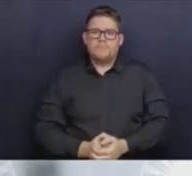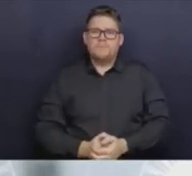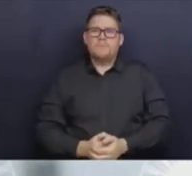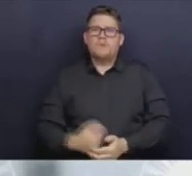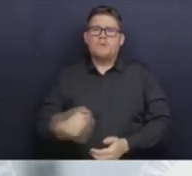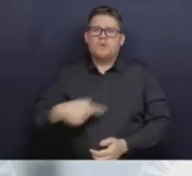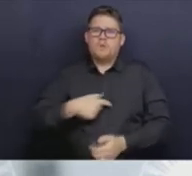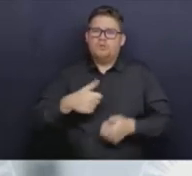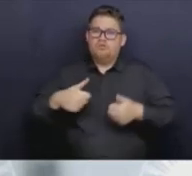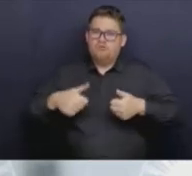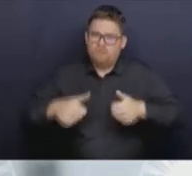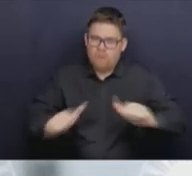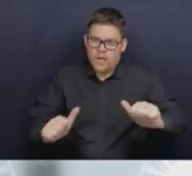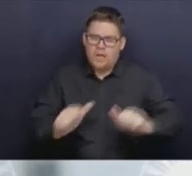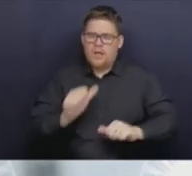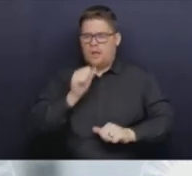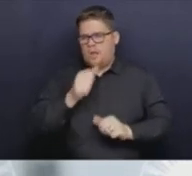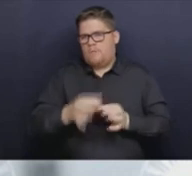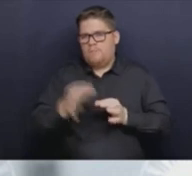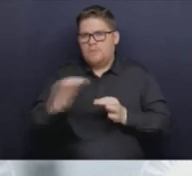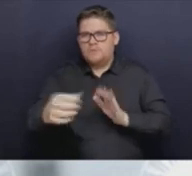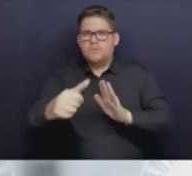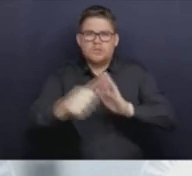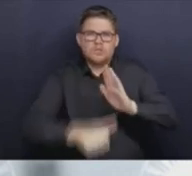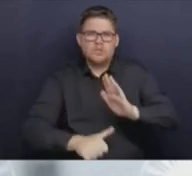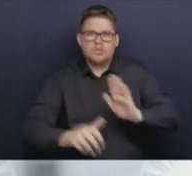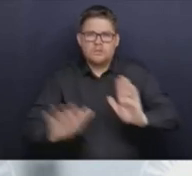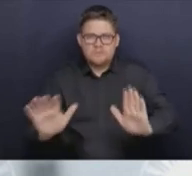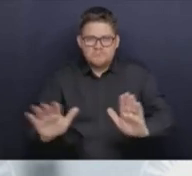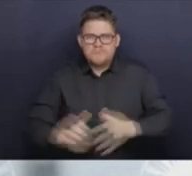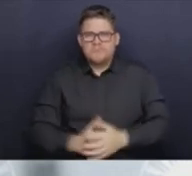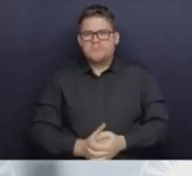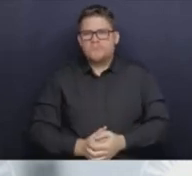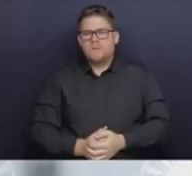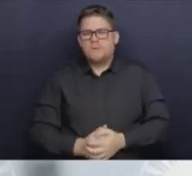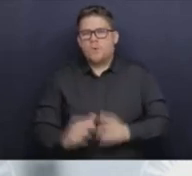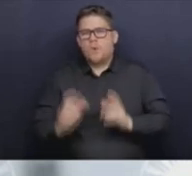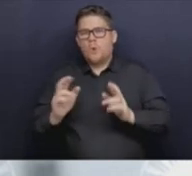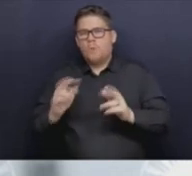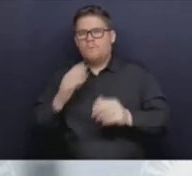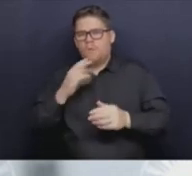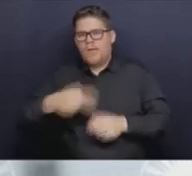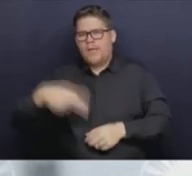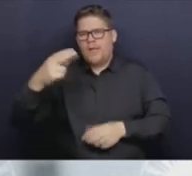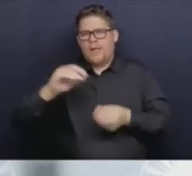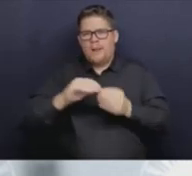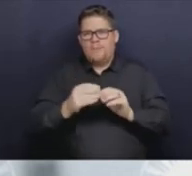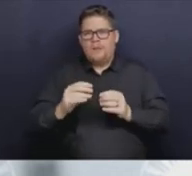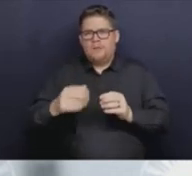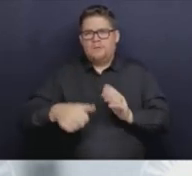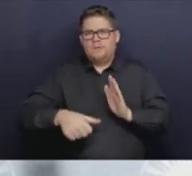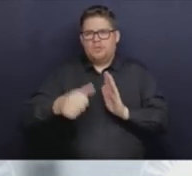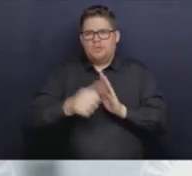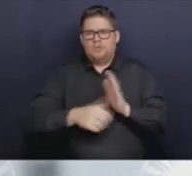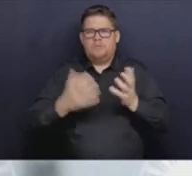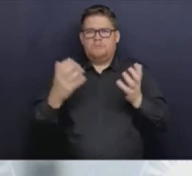we continue to do record numbers of surgeries. December was an extraordinary achievement by our surgeons,